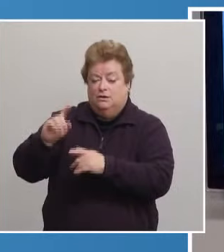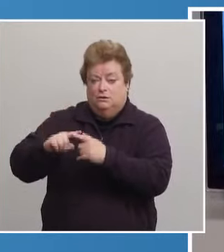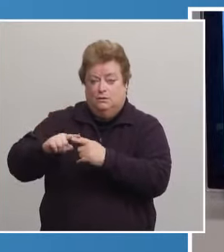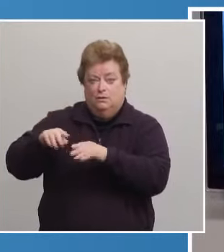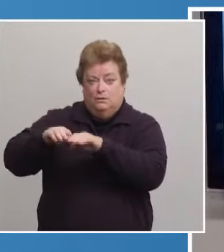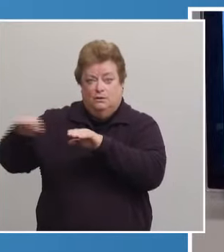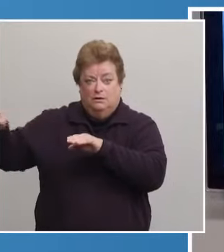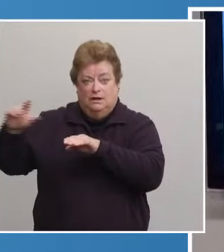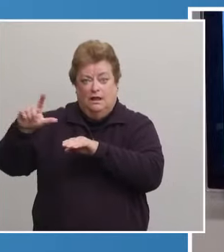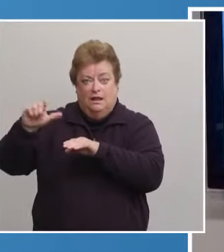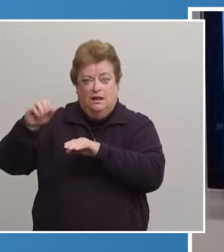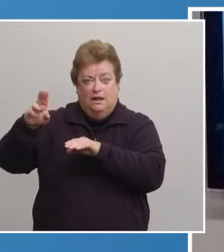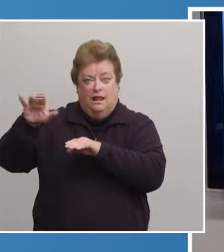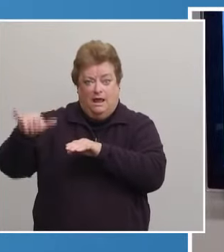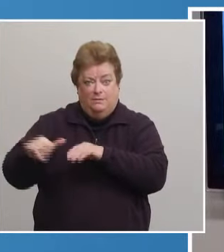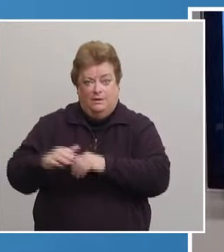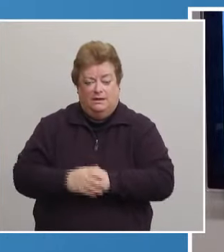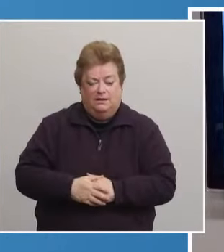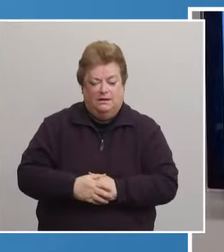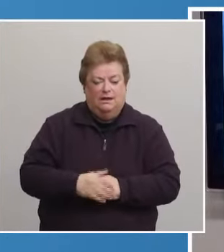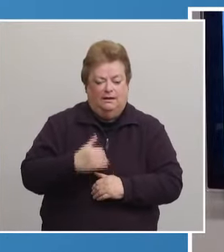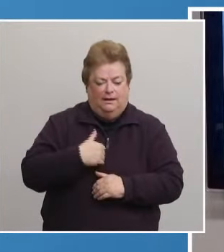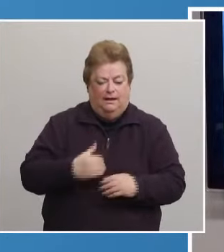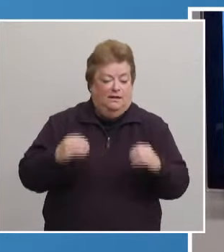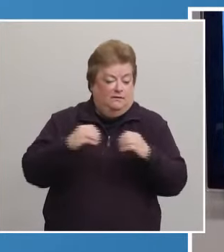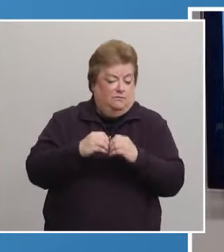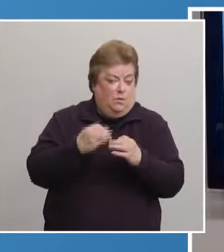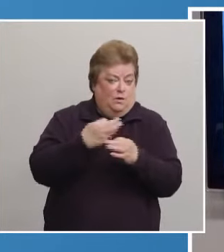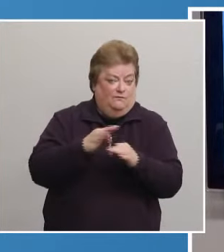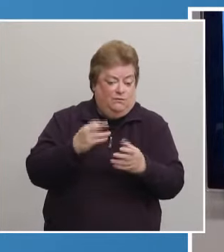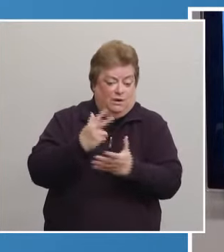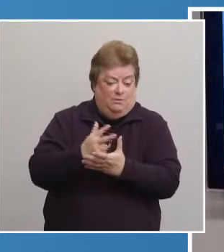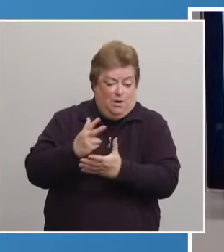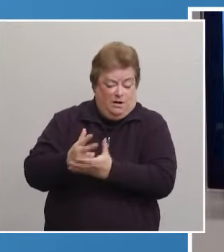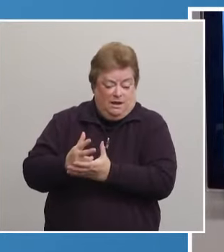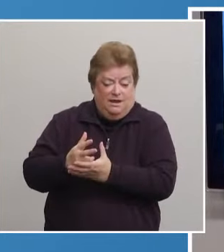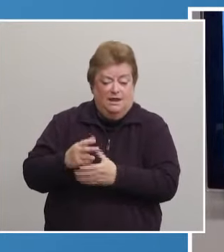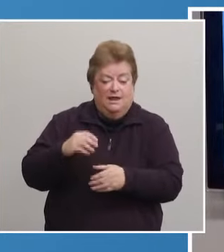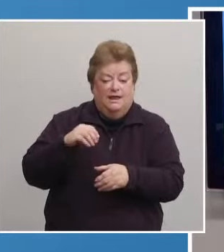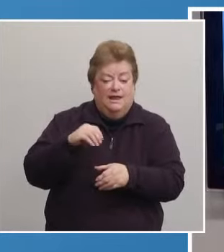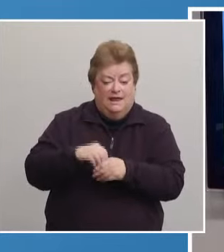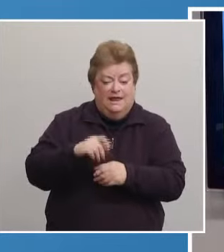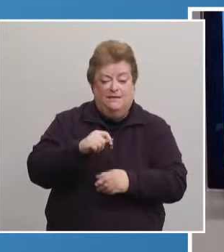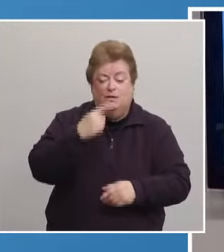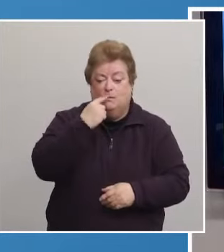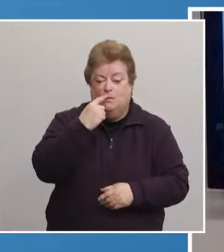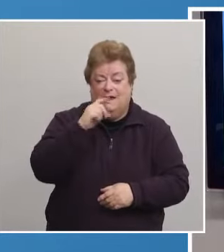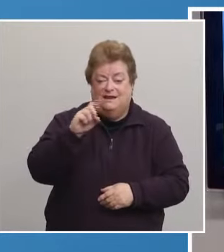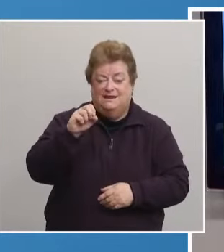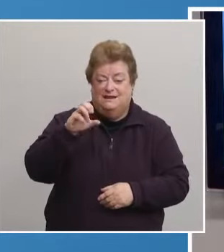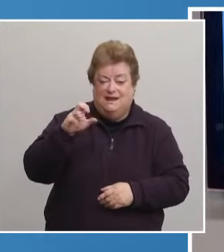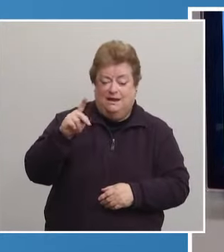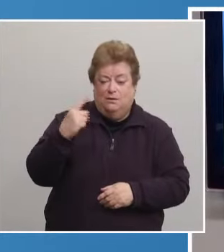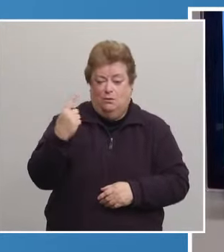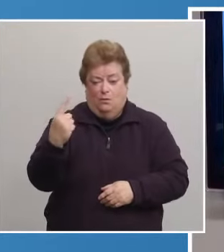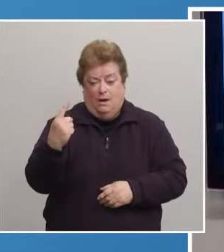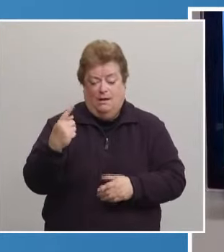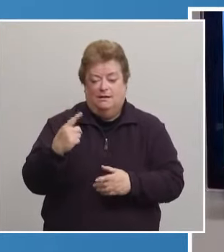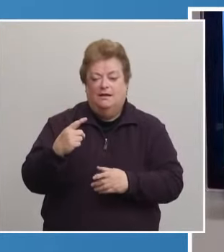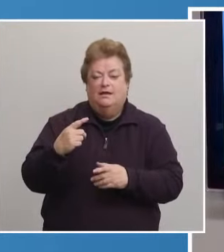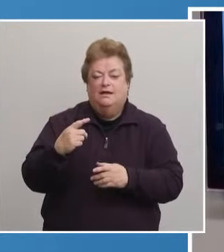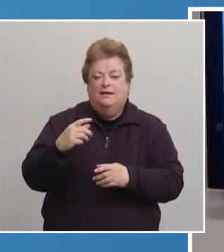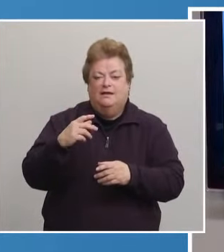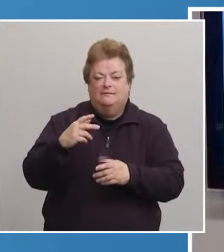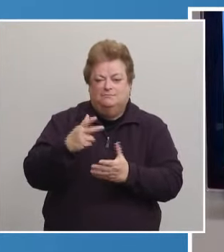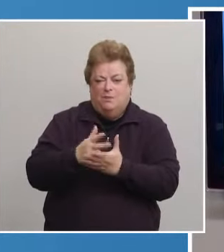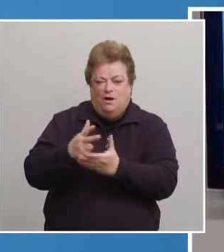is situated. Additional free parking is available in the City of Lincoln's Red Deck 1 parking garage directly across